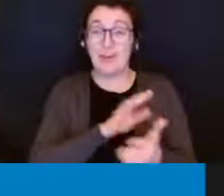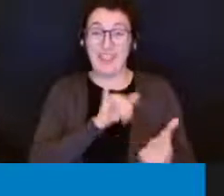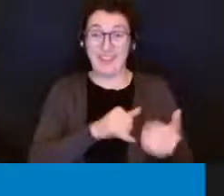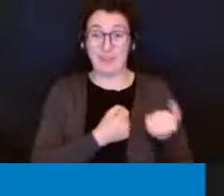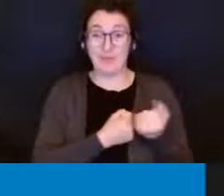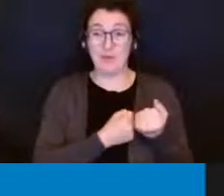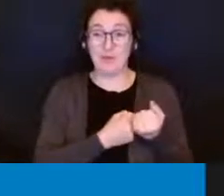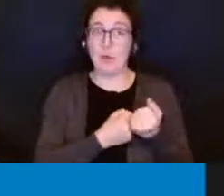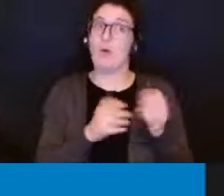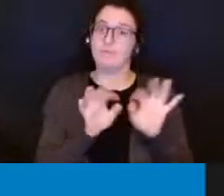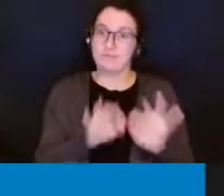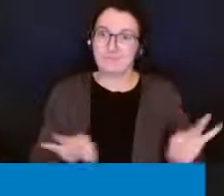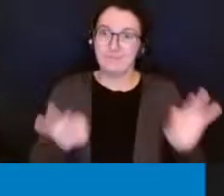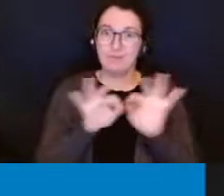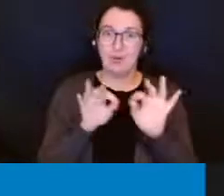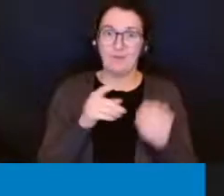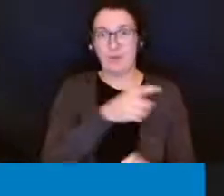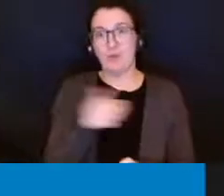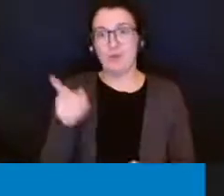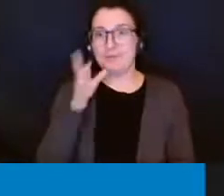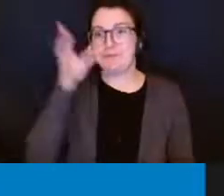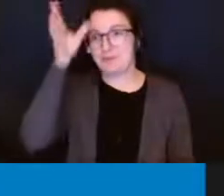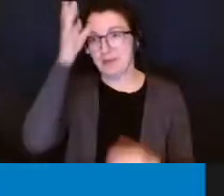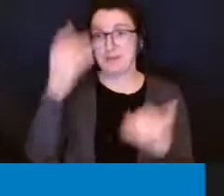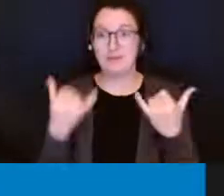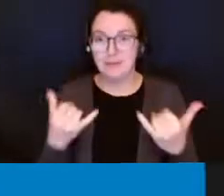information for you as a parent or guardian right now